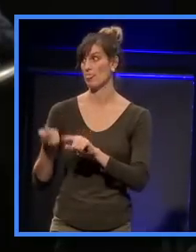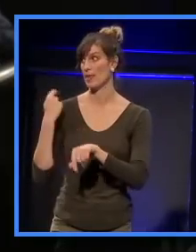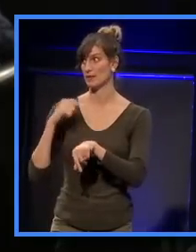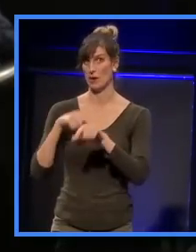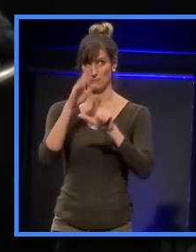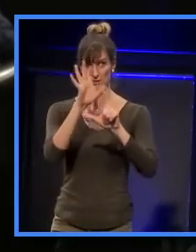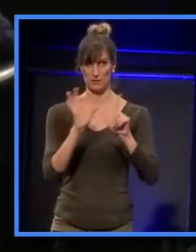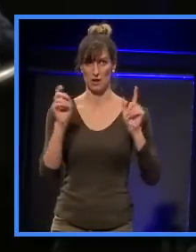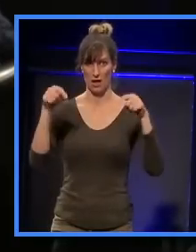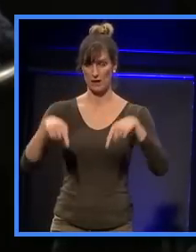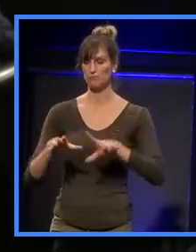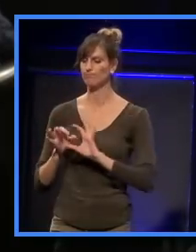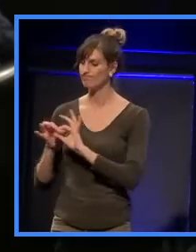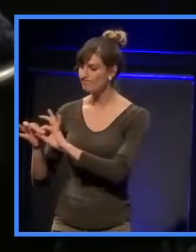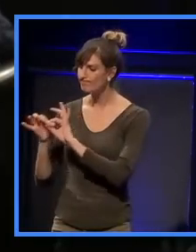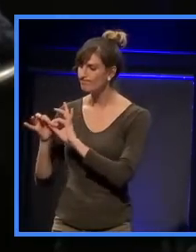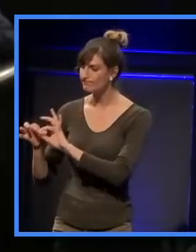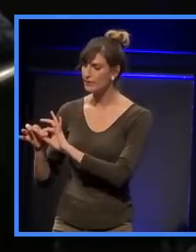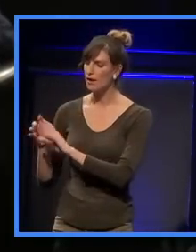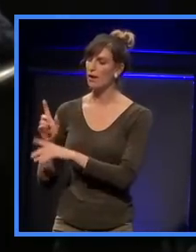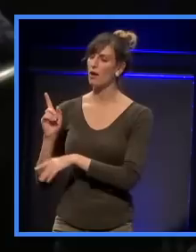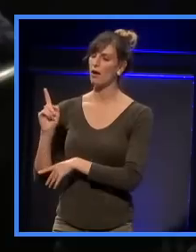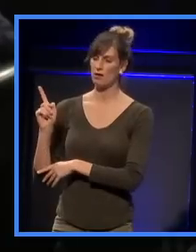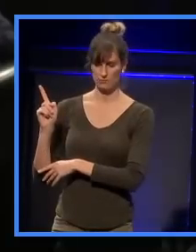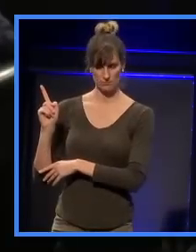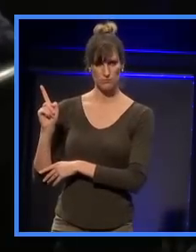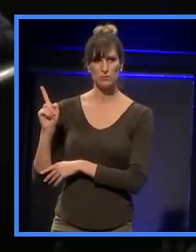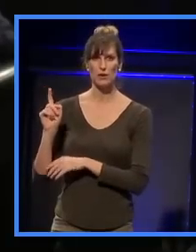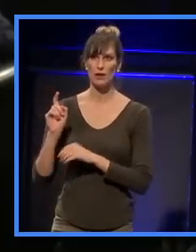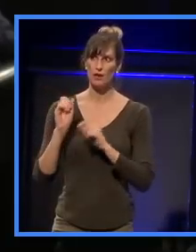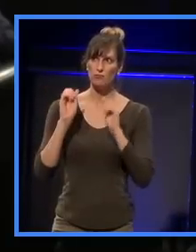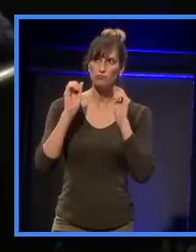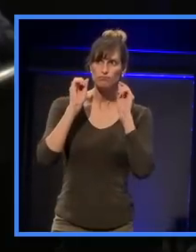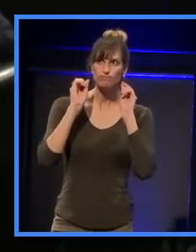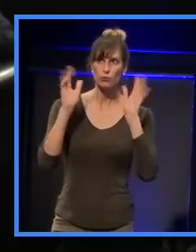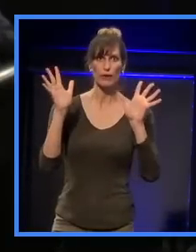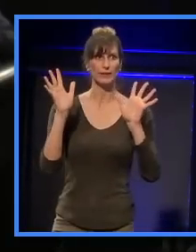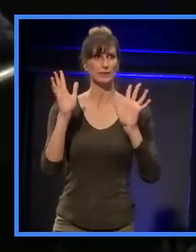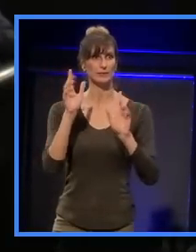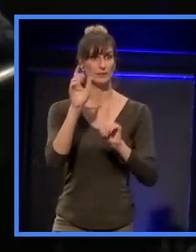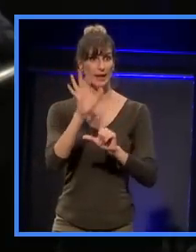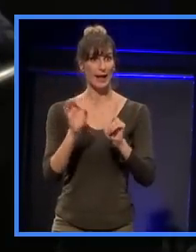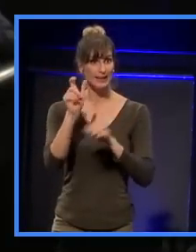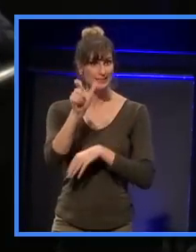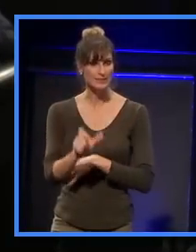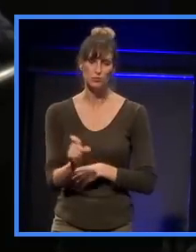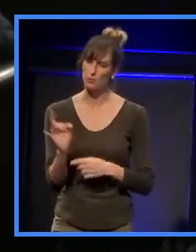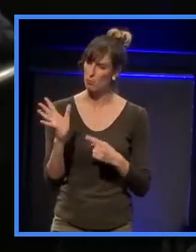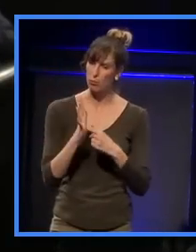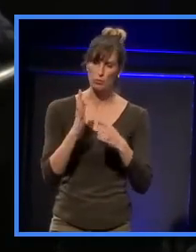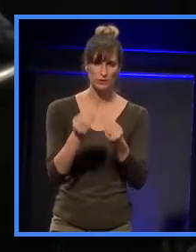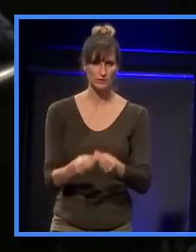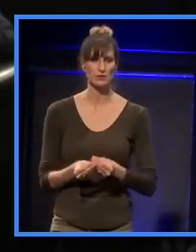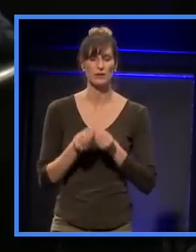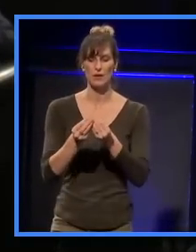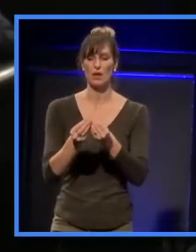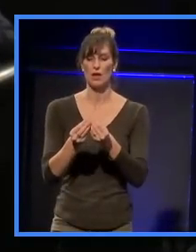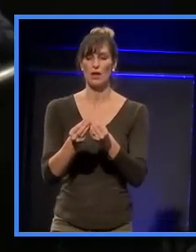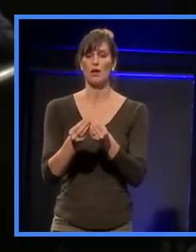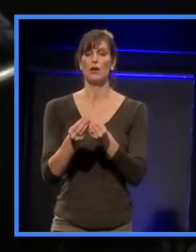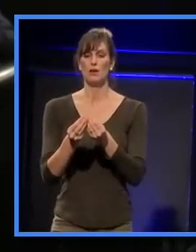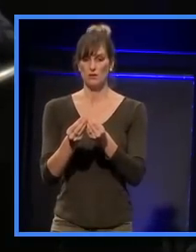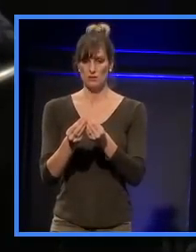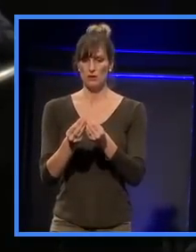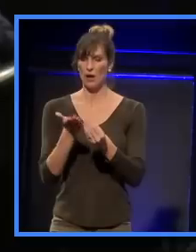a really example of how important great architects are, because we would come down and the city, and I don't want to sound too critical here,